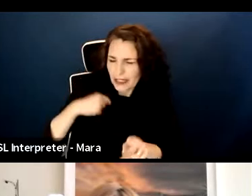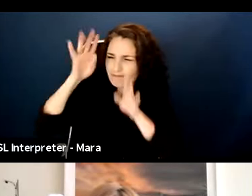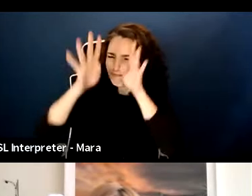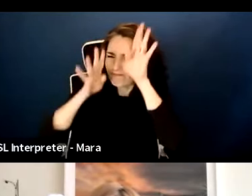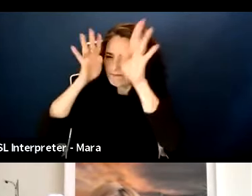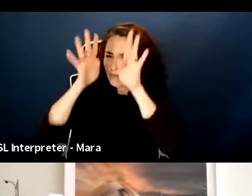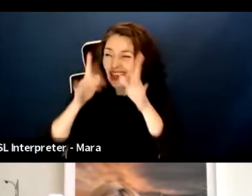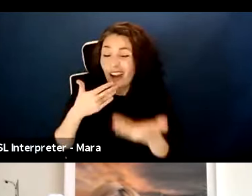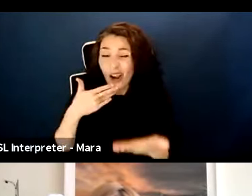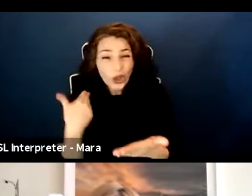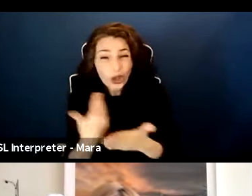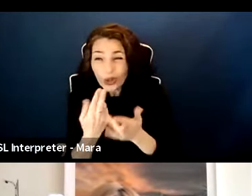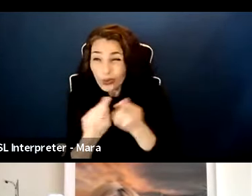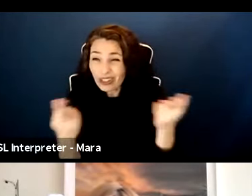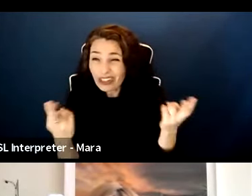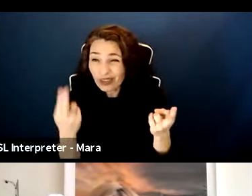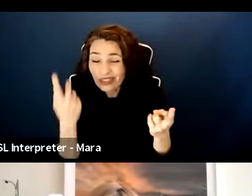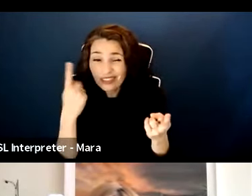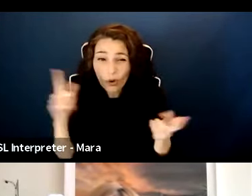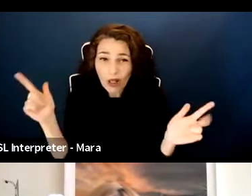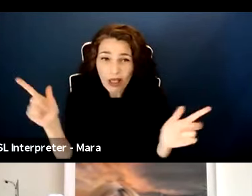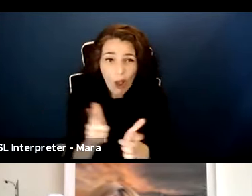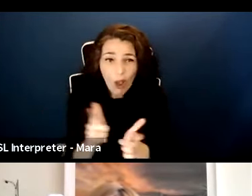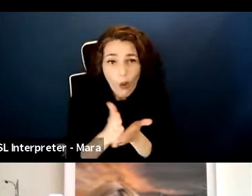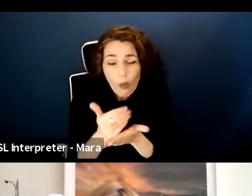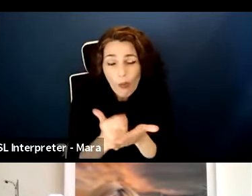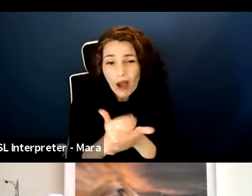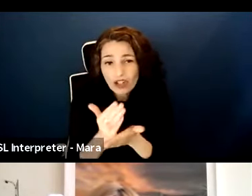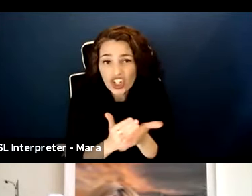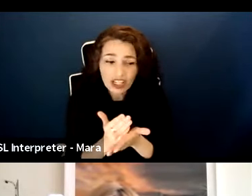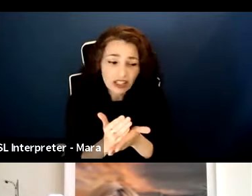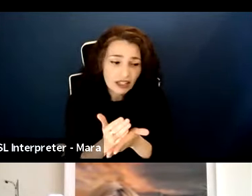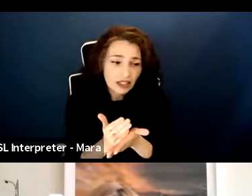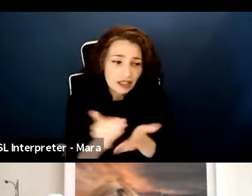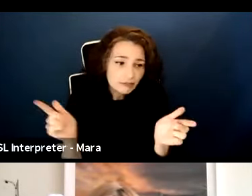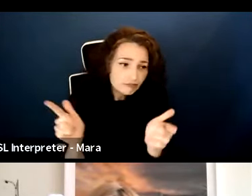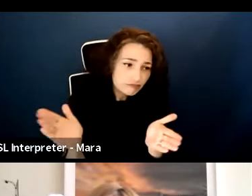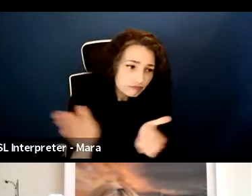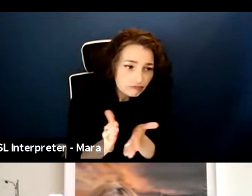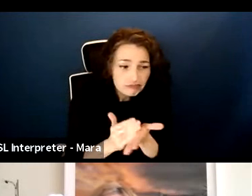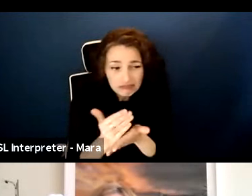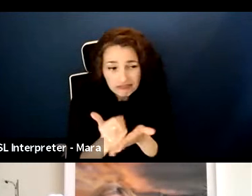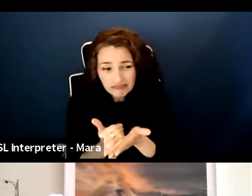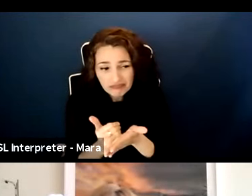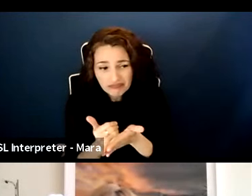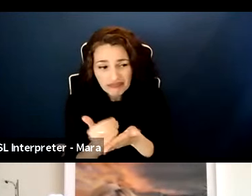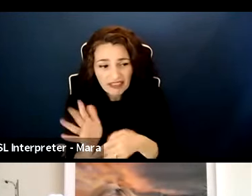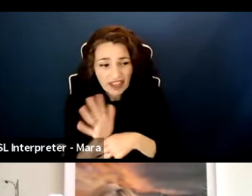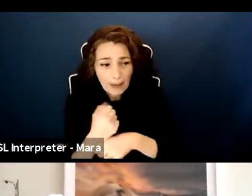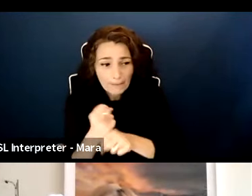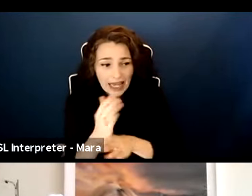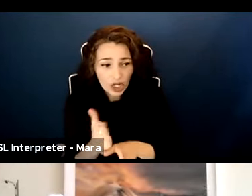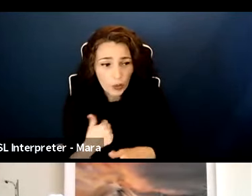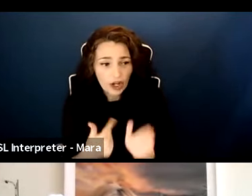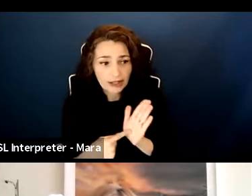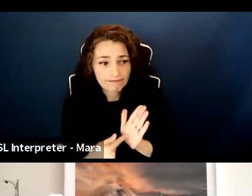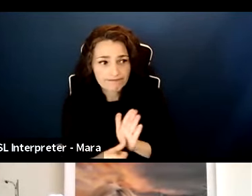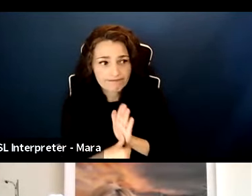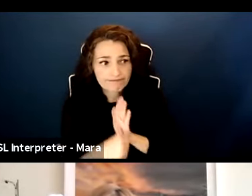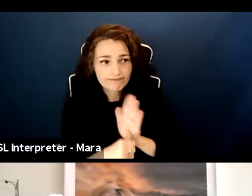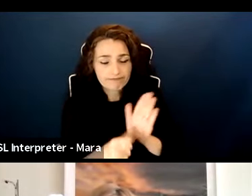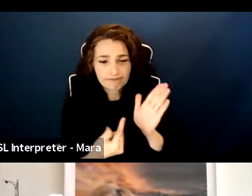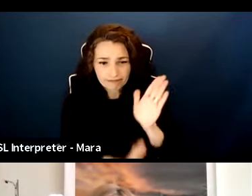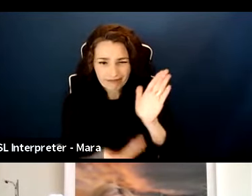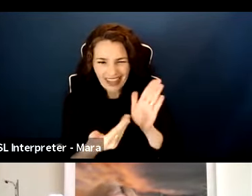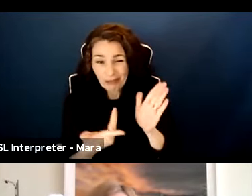a low budget filmmaker where I can, uh, highlight my work and stuff like that? Are there good film festivals for these things? That's,